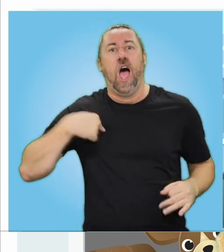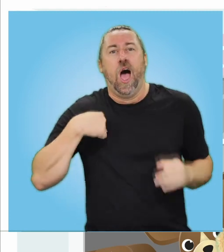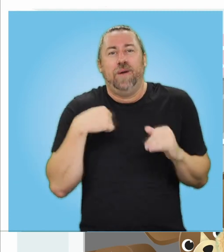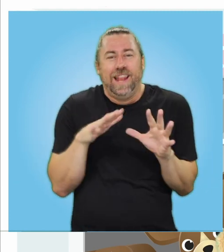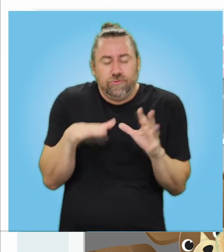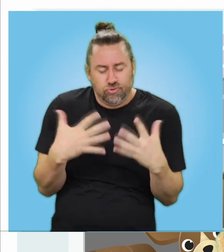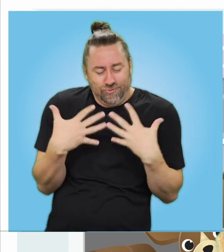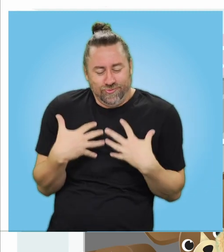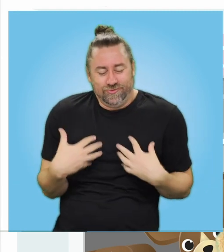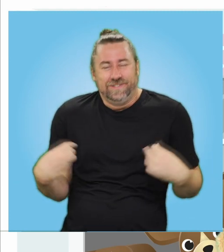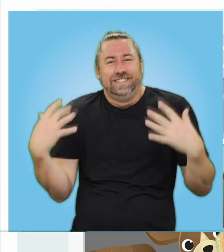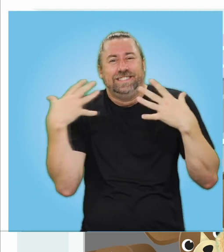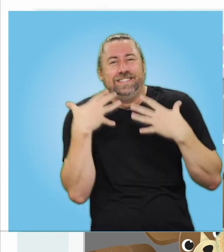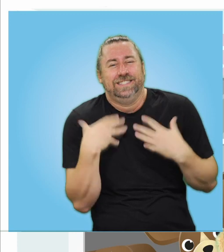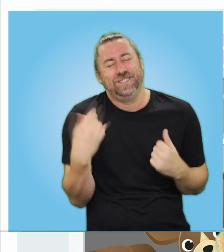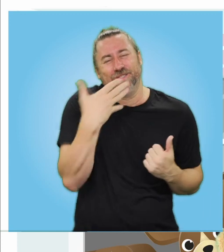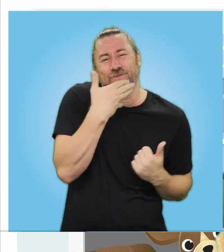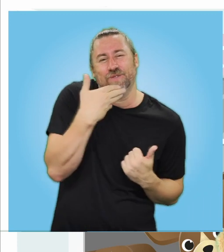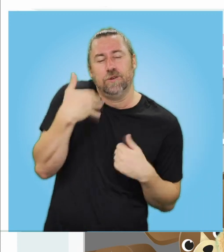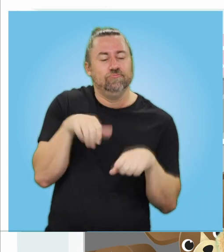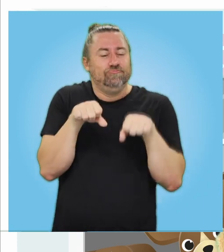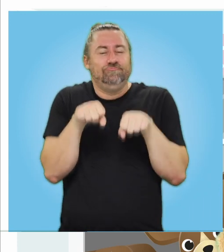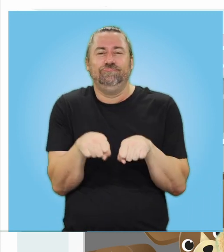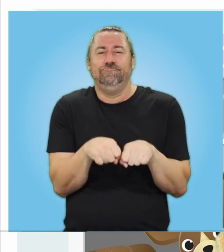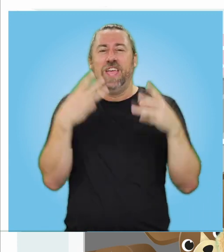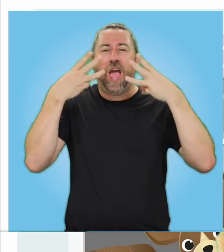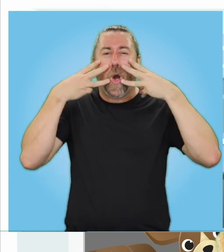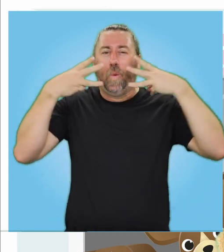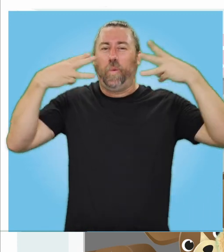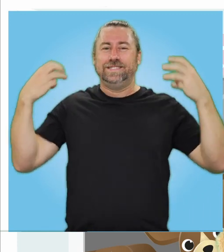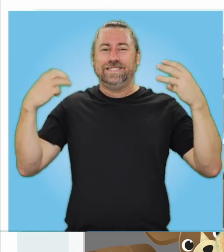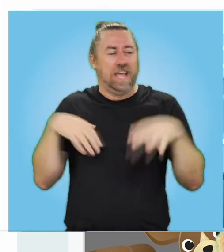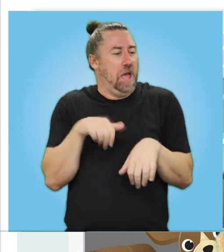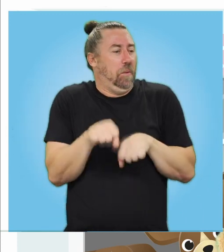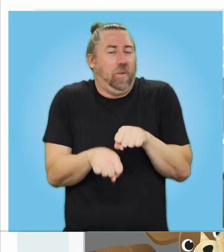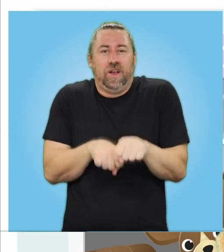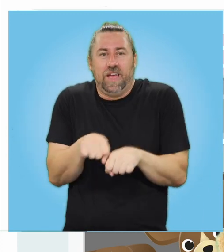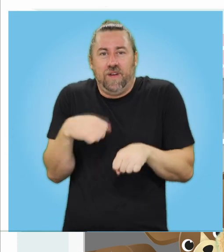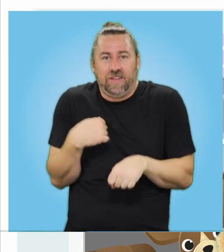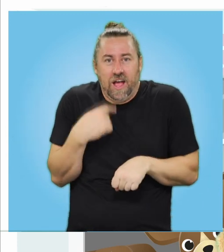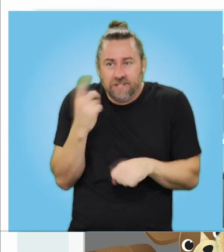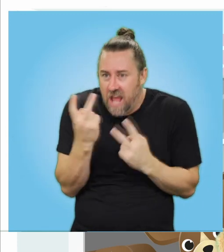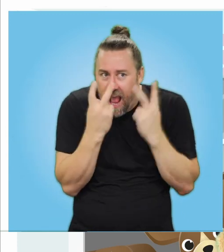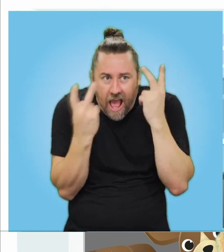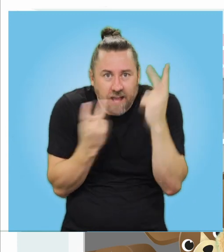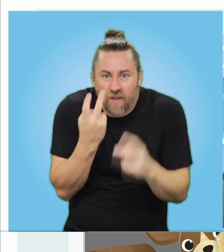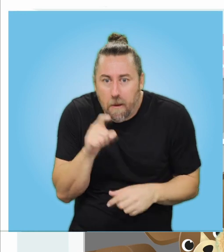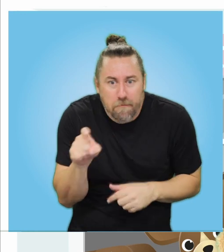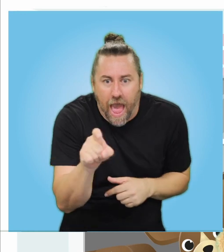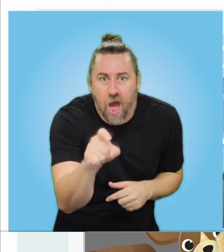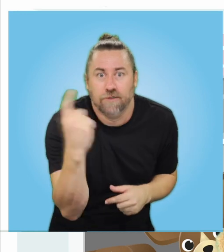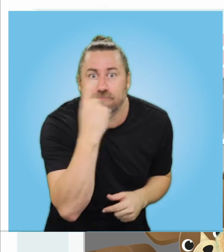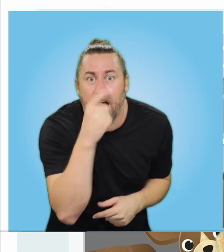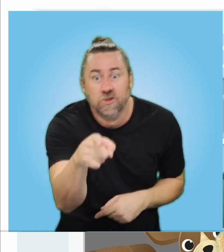kitty, soft and sweet. Here are my whiskers, here are my feet. When I go out hunting, mice